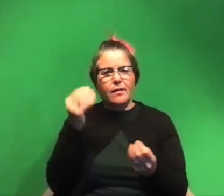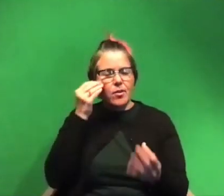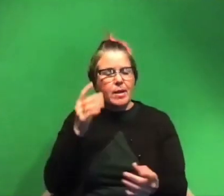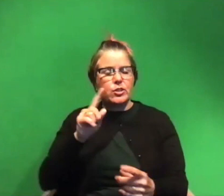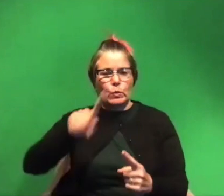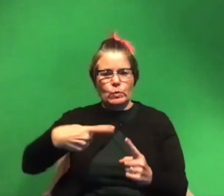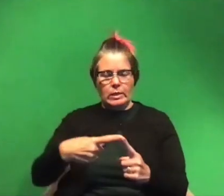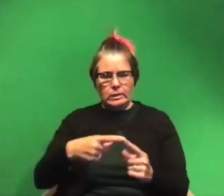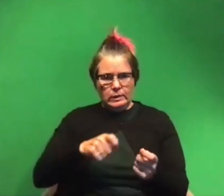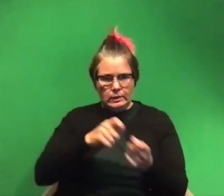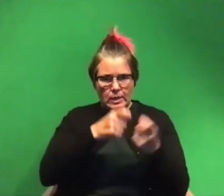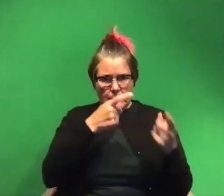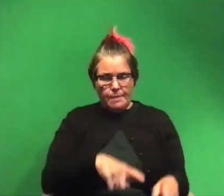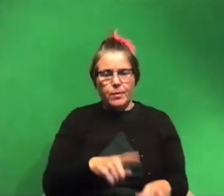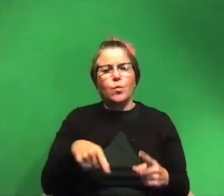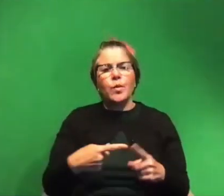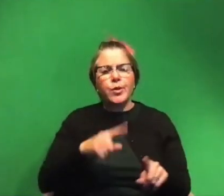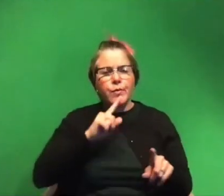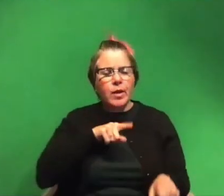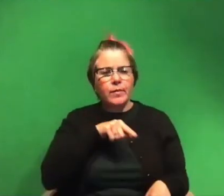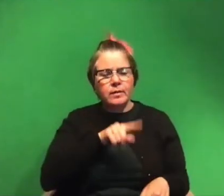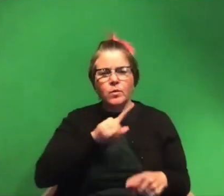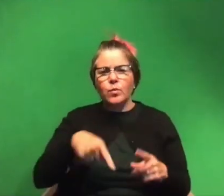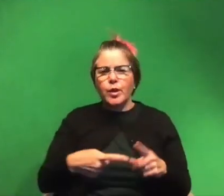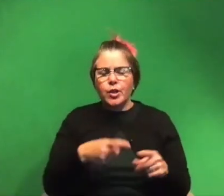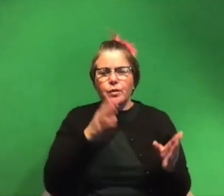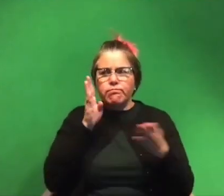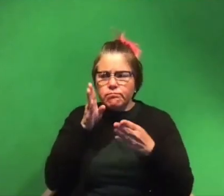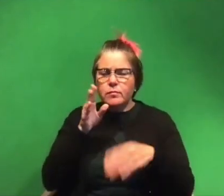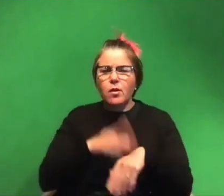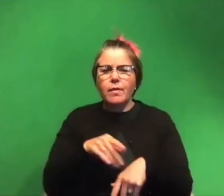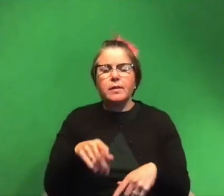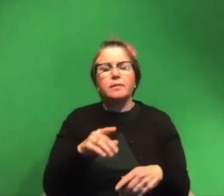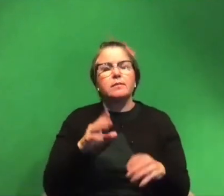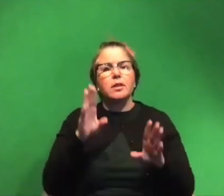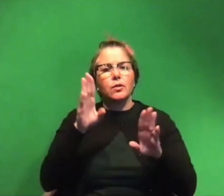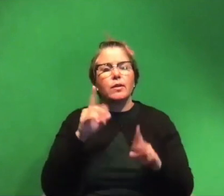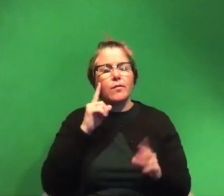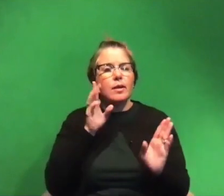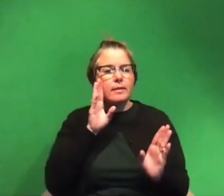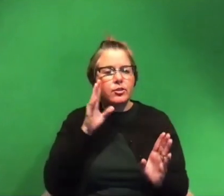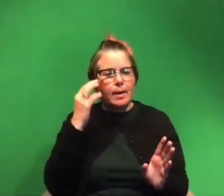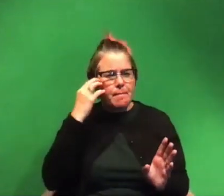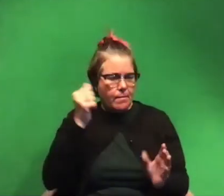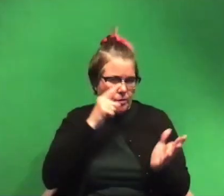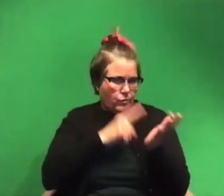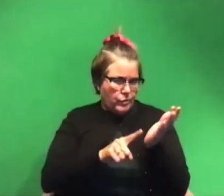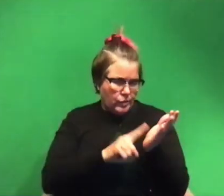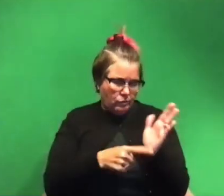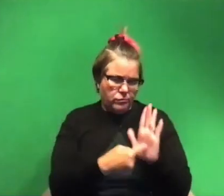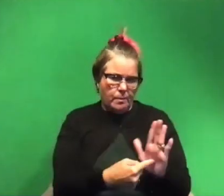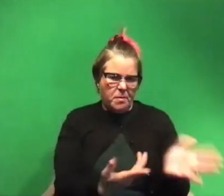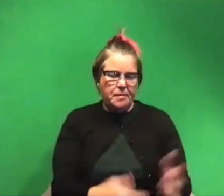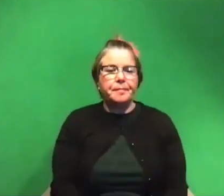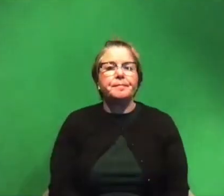something's happening when are you reacting to this when are you attending to this it's really great for attention and memory research for instance it's the